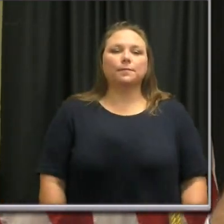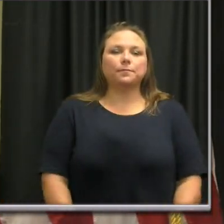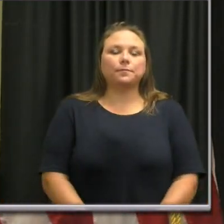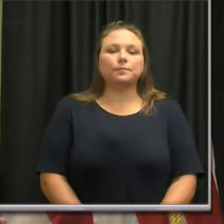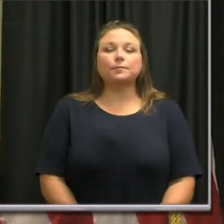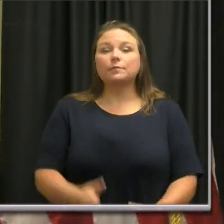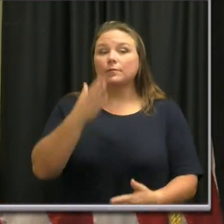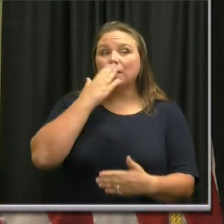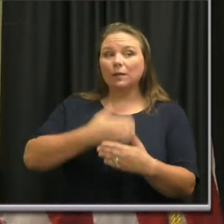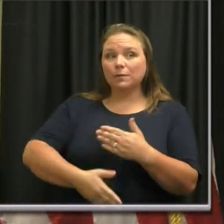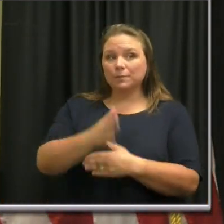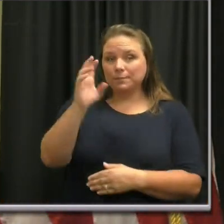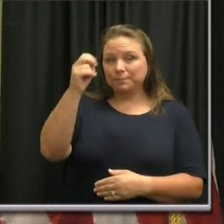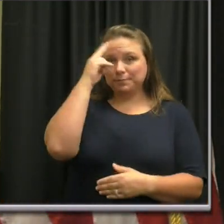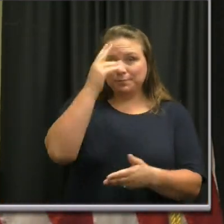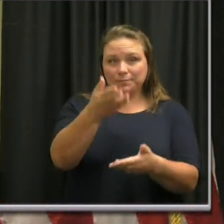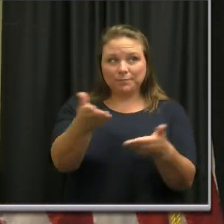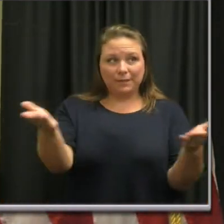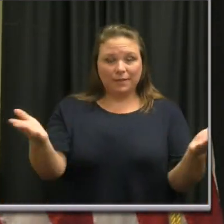Good morning Nashville.